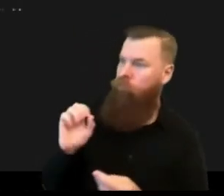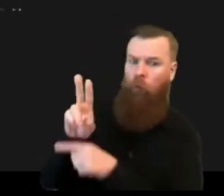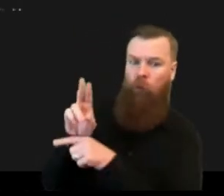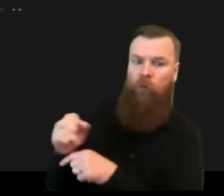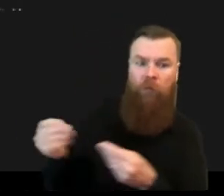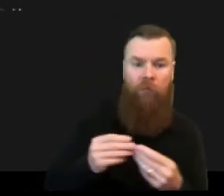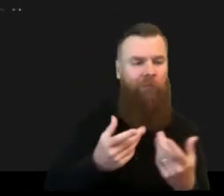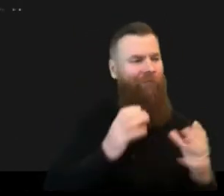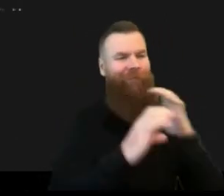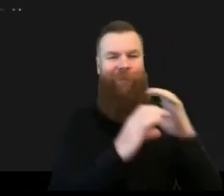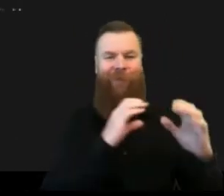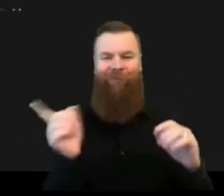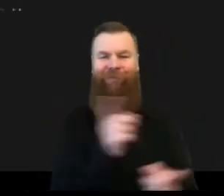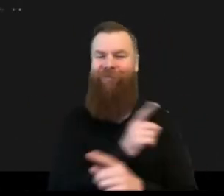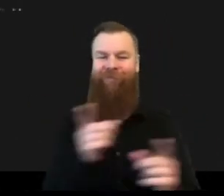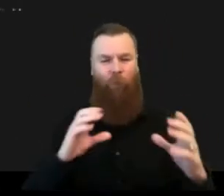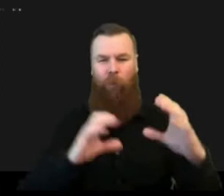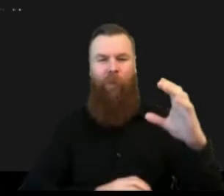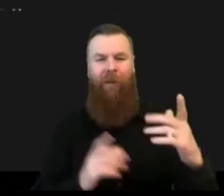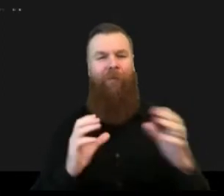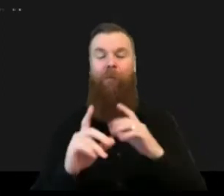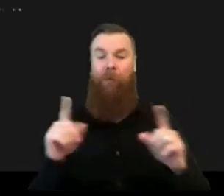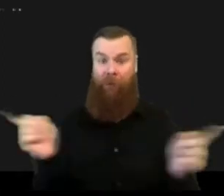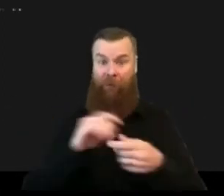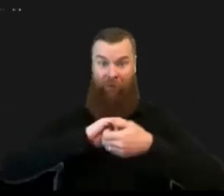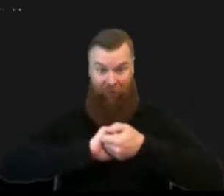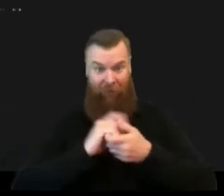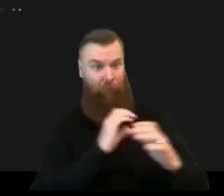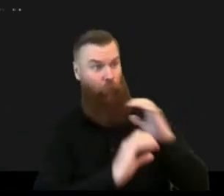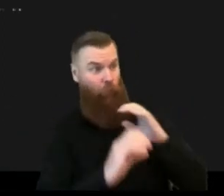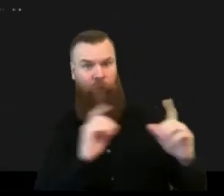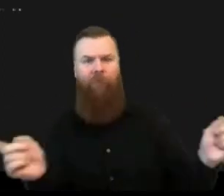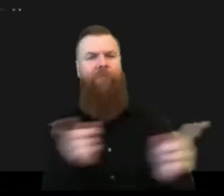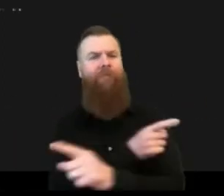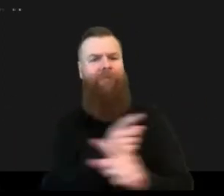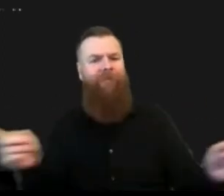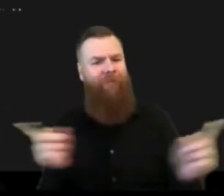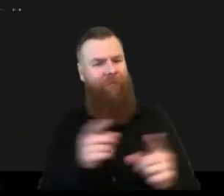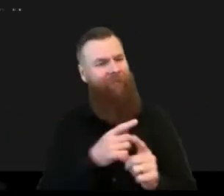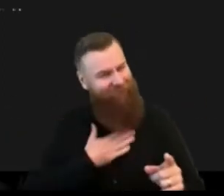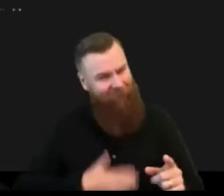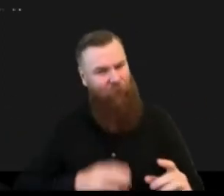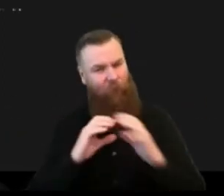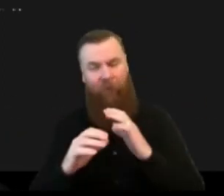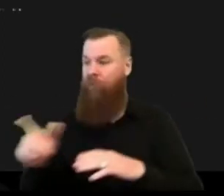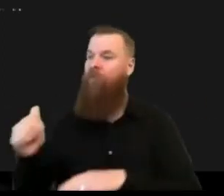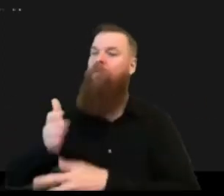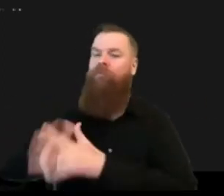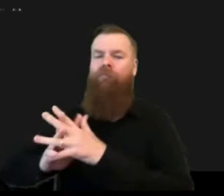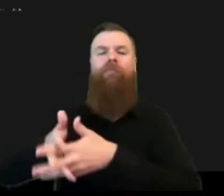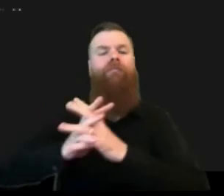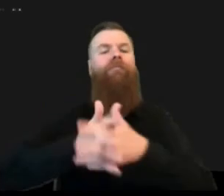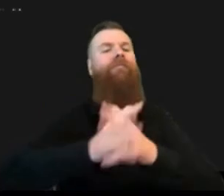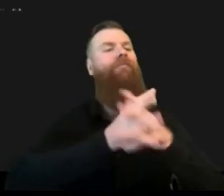let me stop here and uh yeah once more thank you to all the participants and i'm looking forward to the